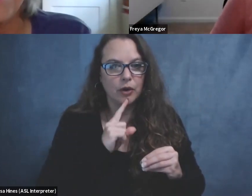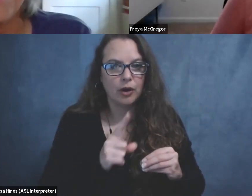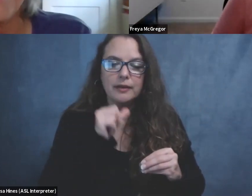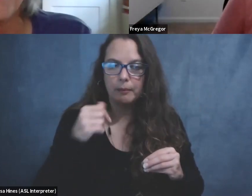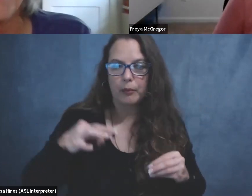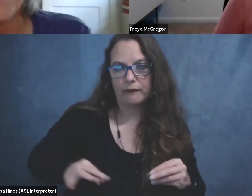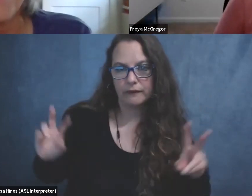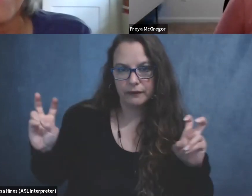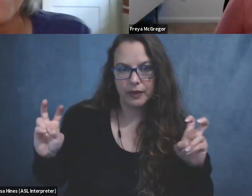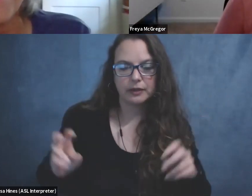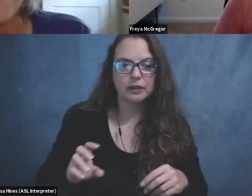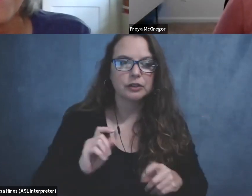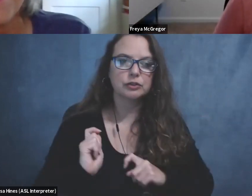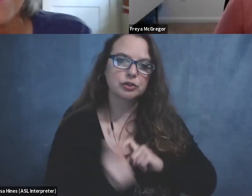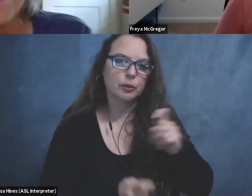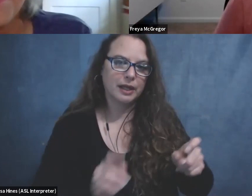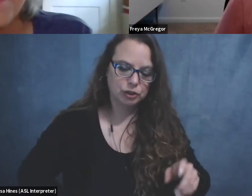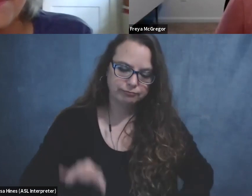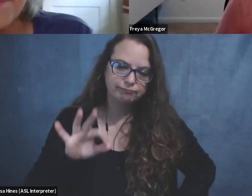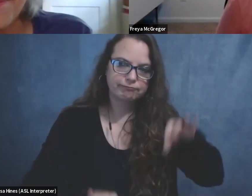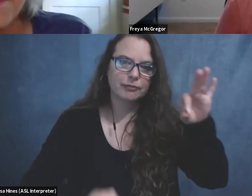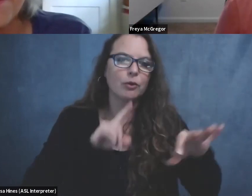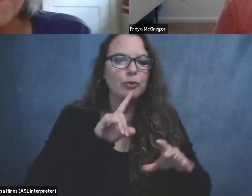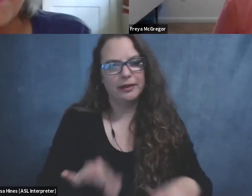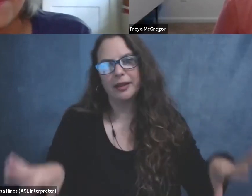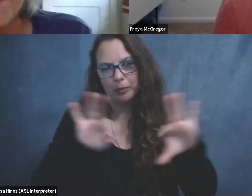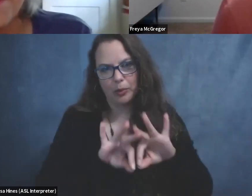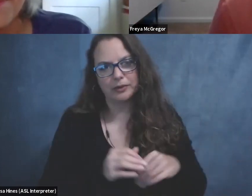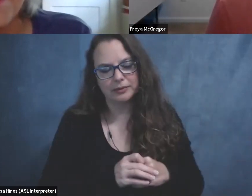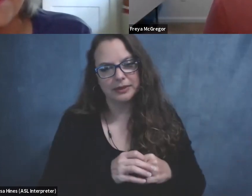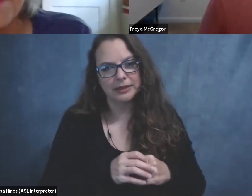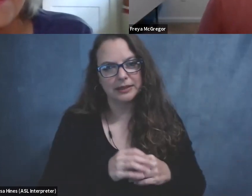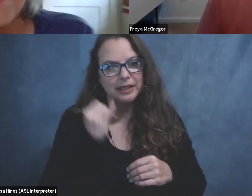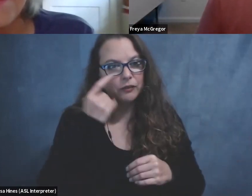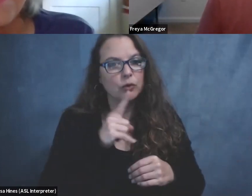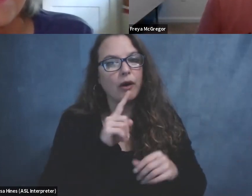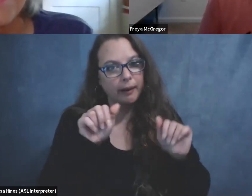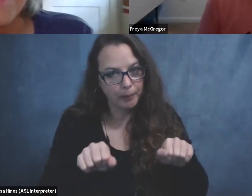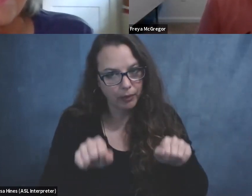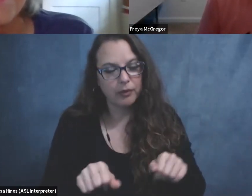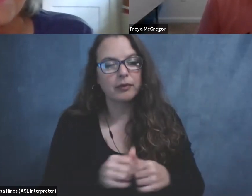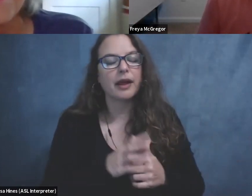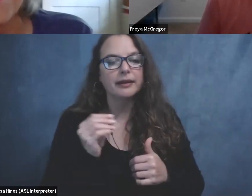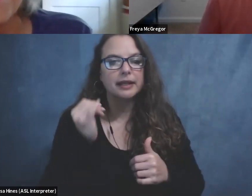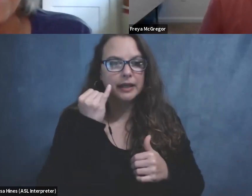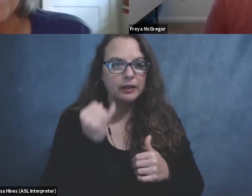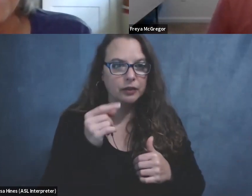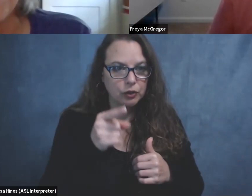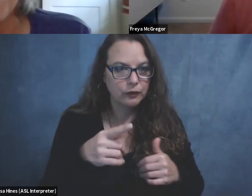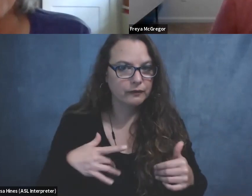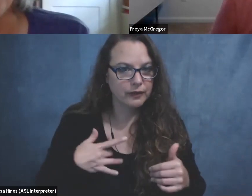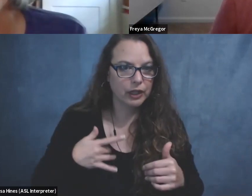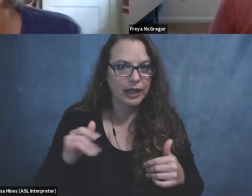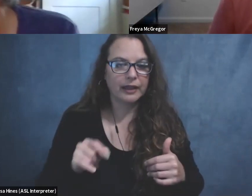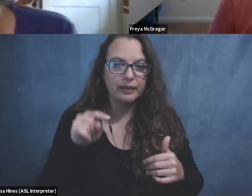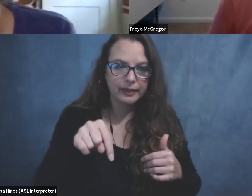donations are really important. So if you are able, and if you feel like